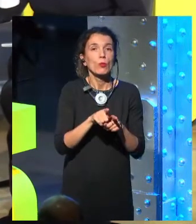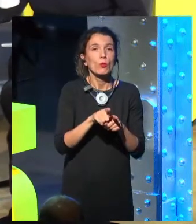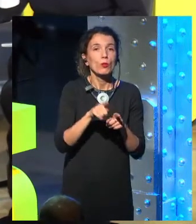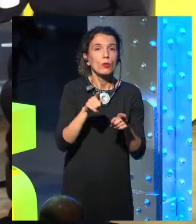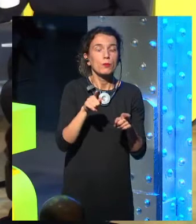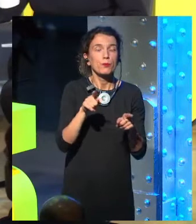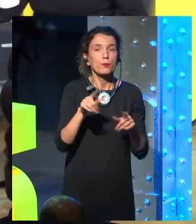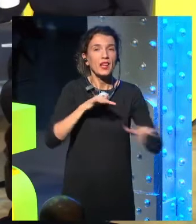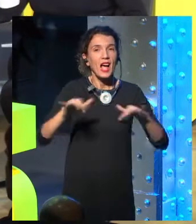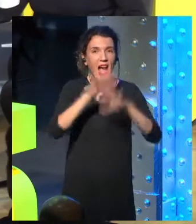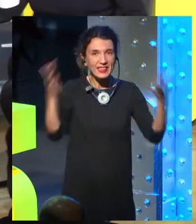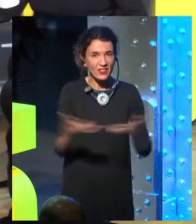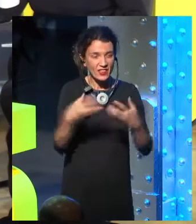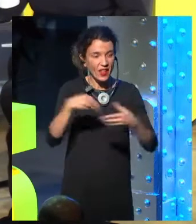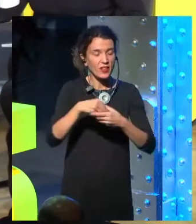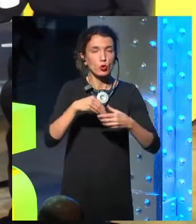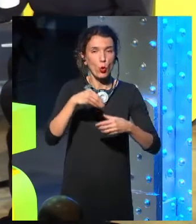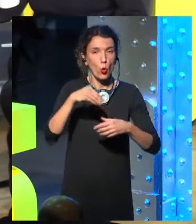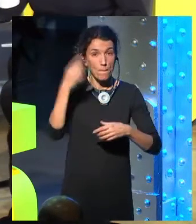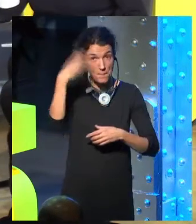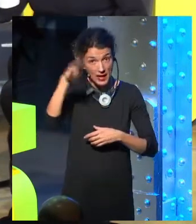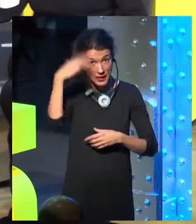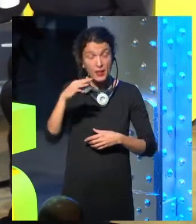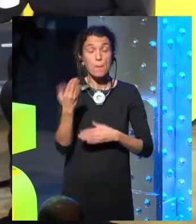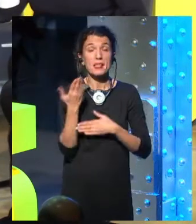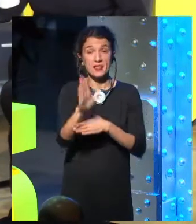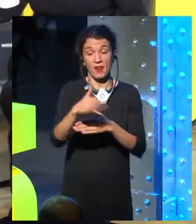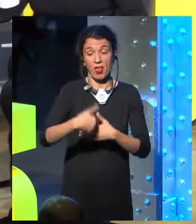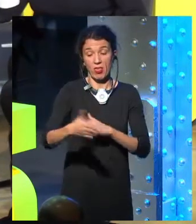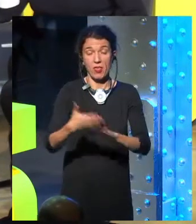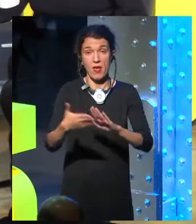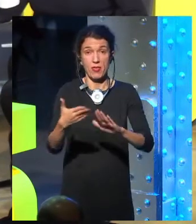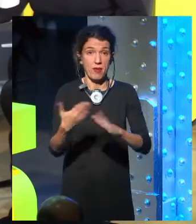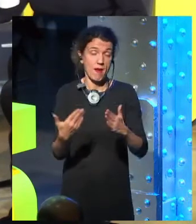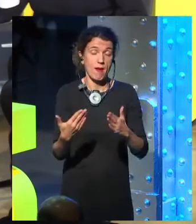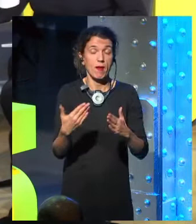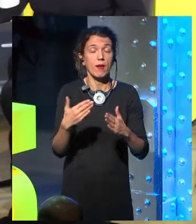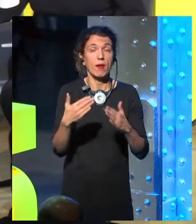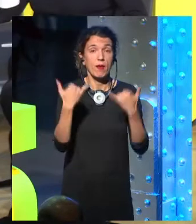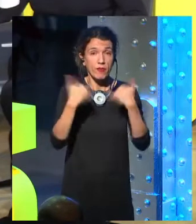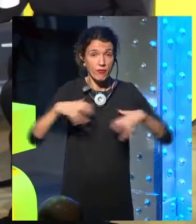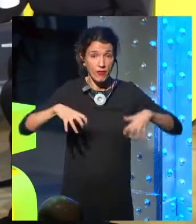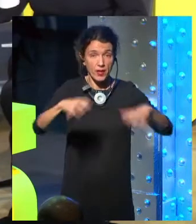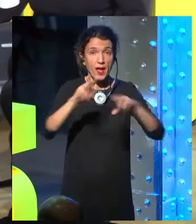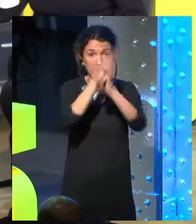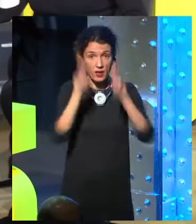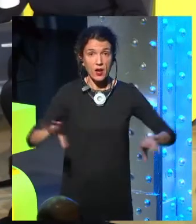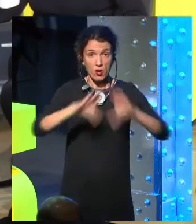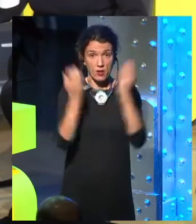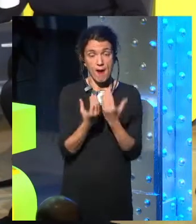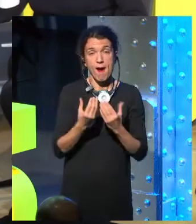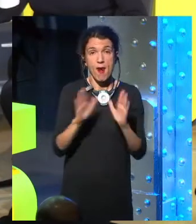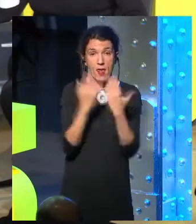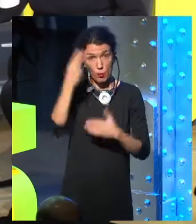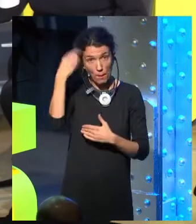I would say that he's a cyber activist in Mexico that will present the magazine in